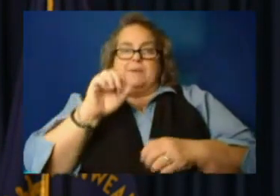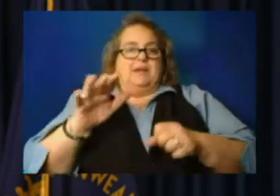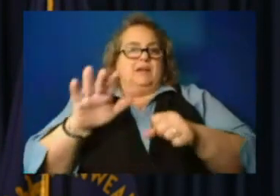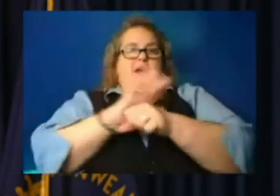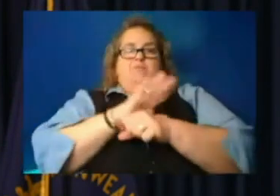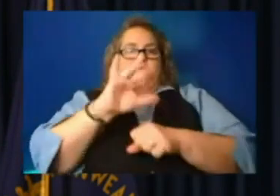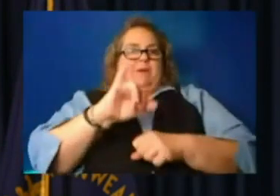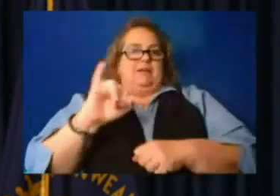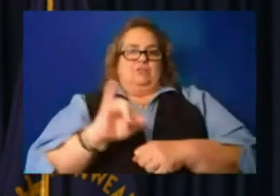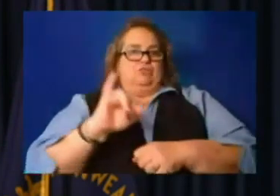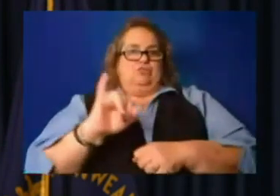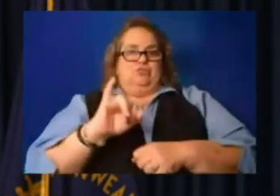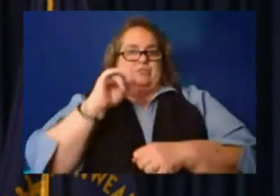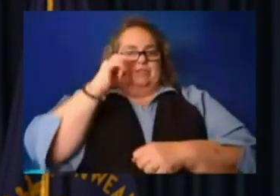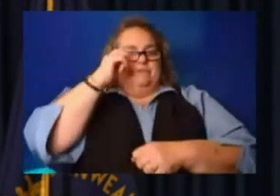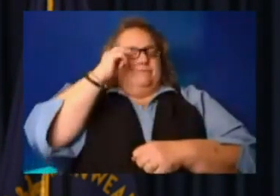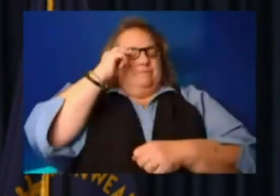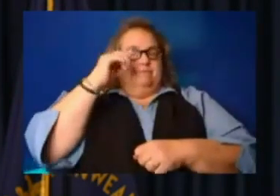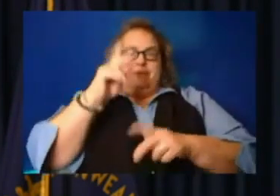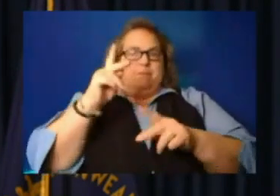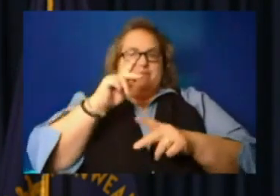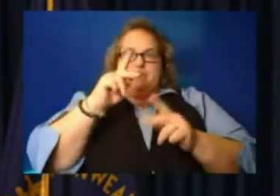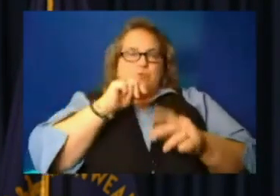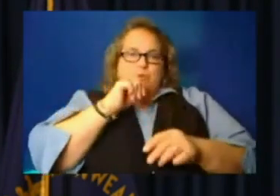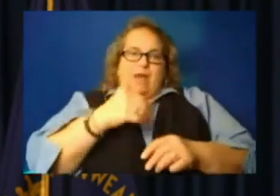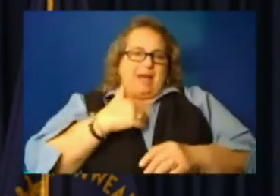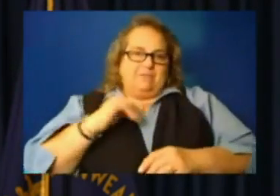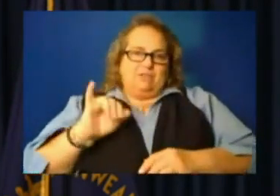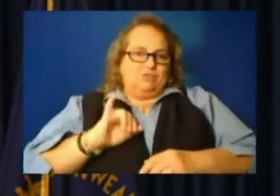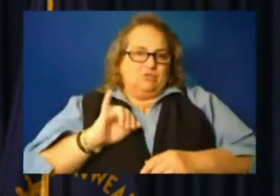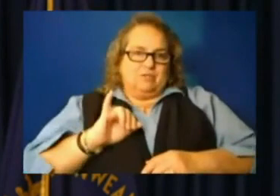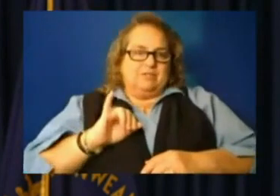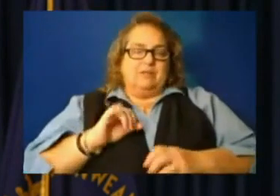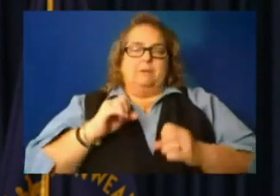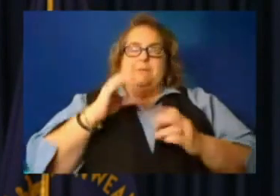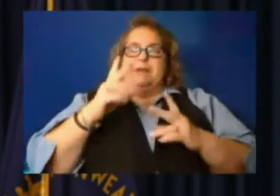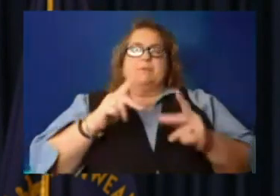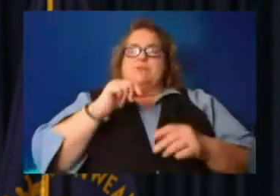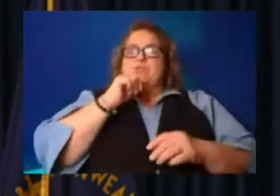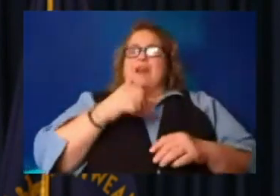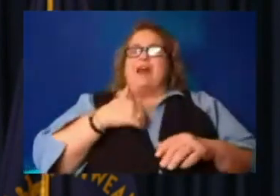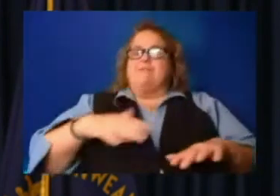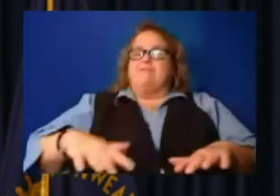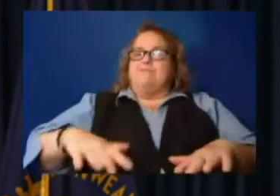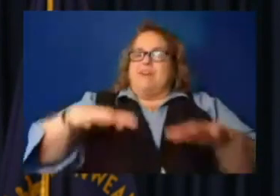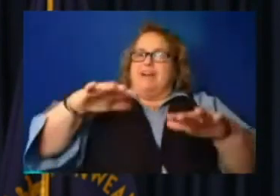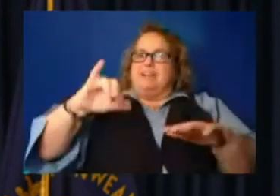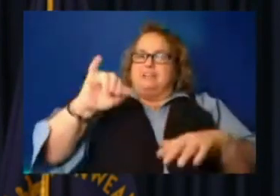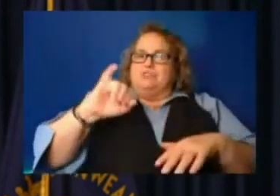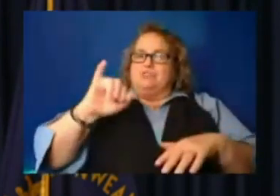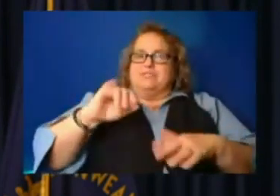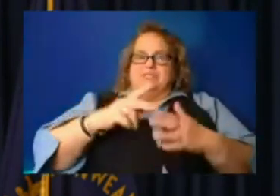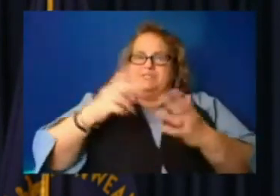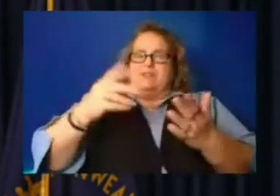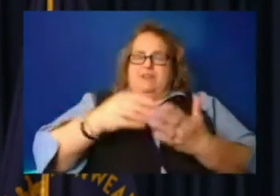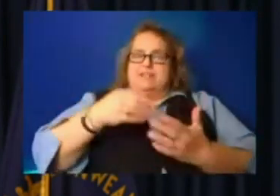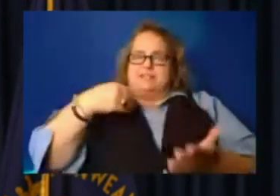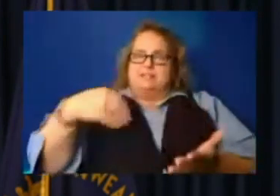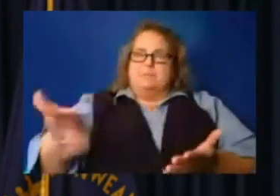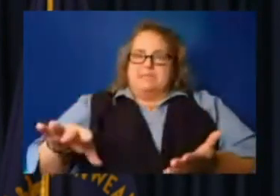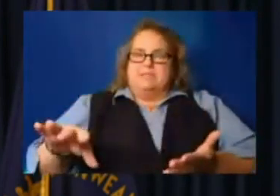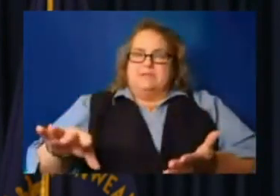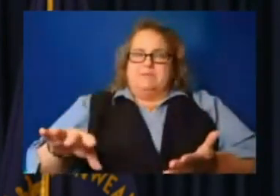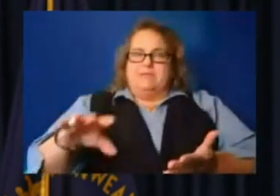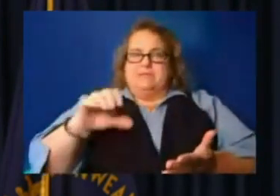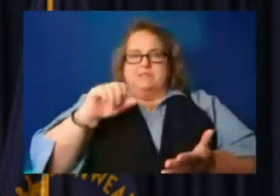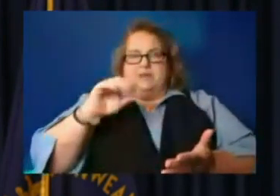A lot of people don't have insurance. Most people don't have flood insurance. It's really expensive and it's going to be